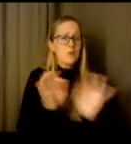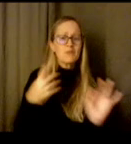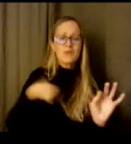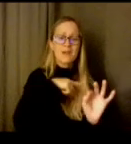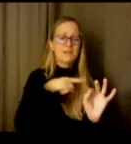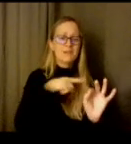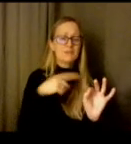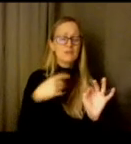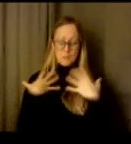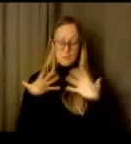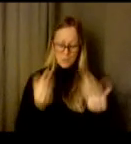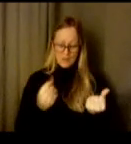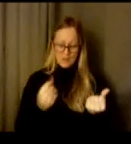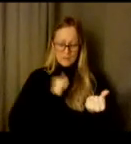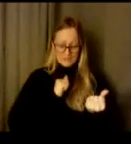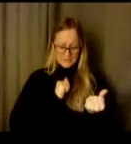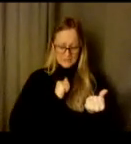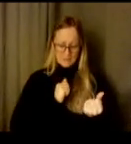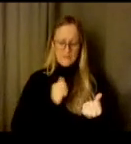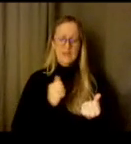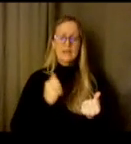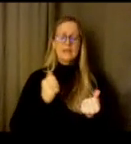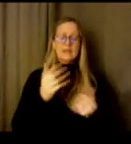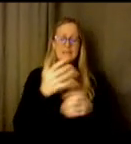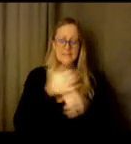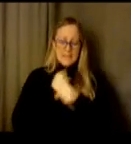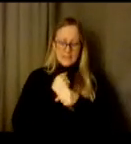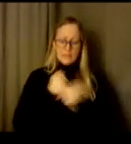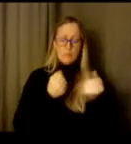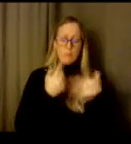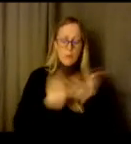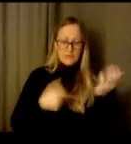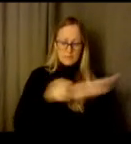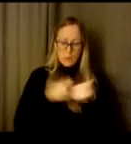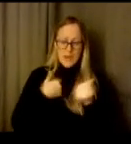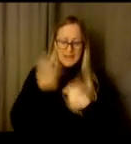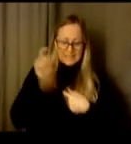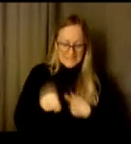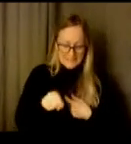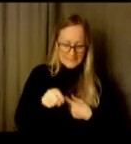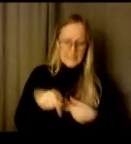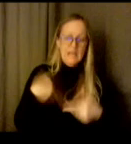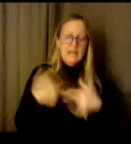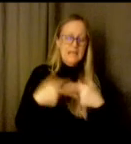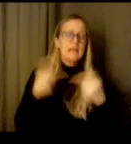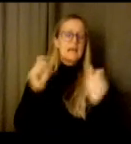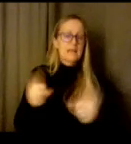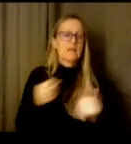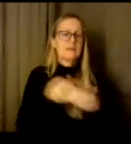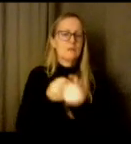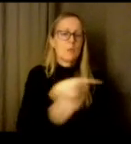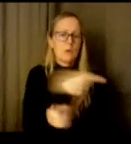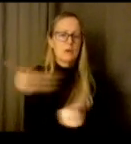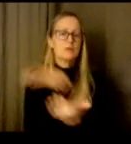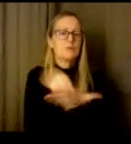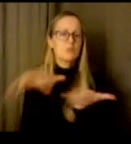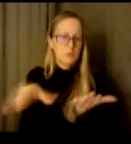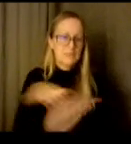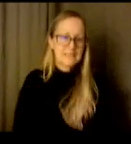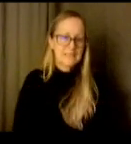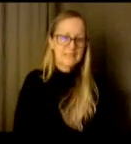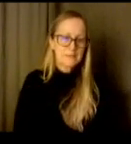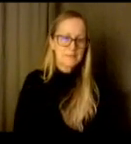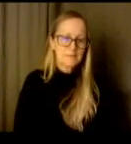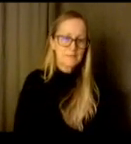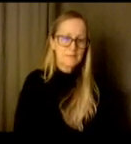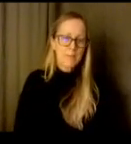get the support we need to support our kids our students yeah thanks so knowing we're heading into chris our